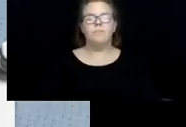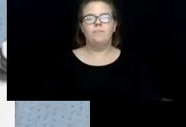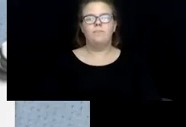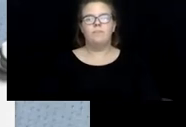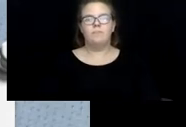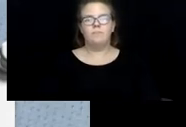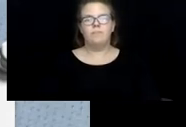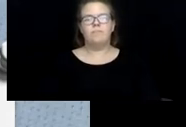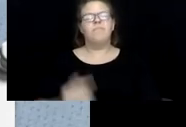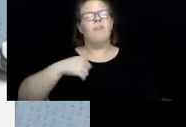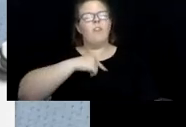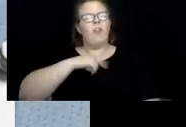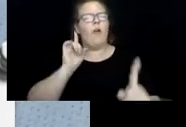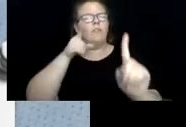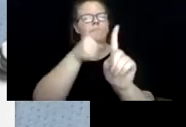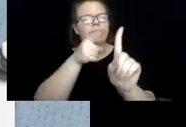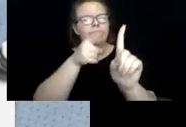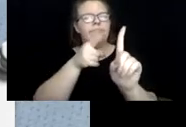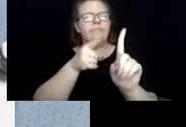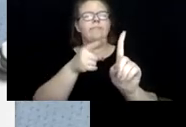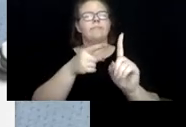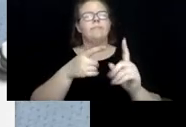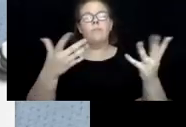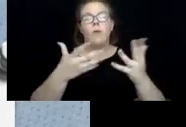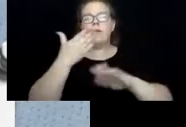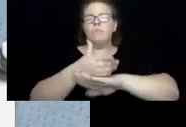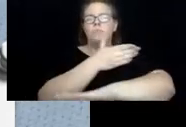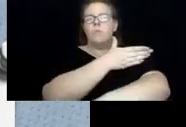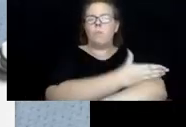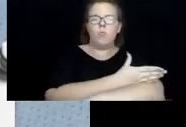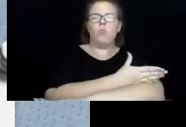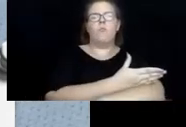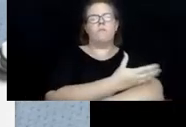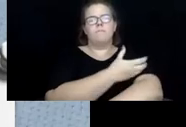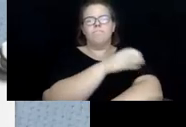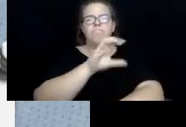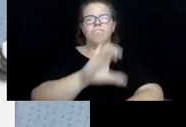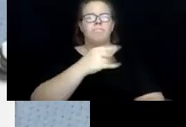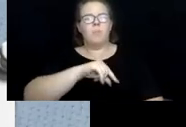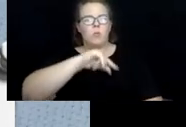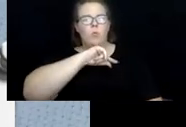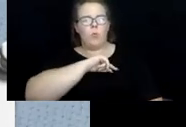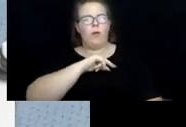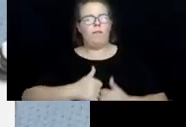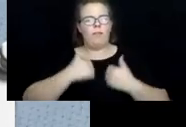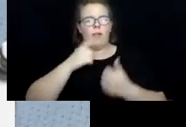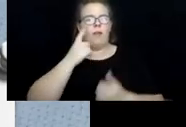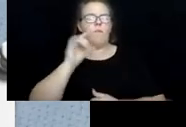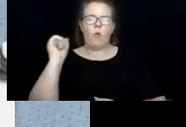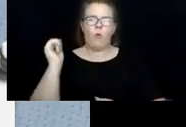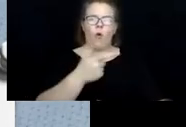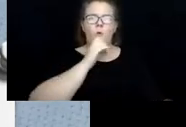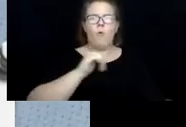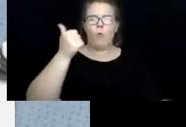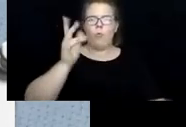The mission of the Office for Aging is to improve and enrich the quality of life for all older persons in Onondaga